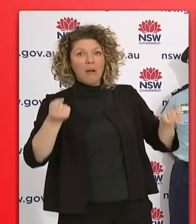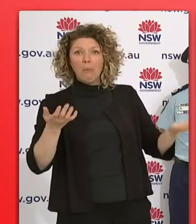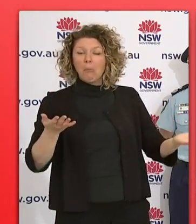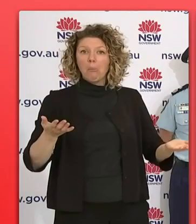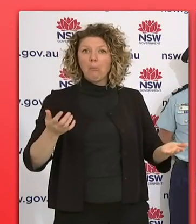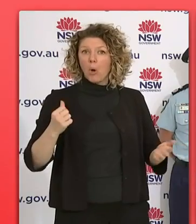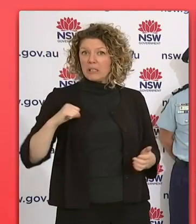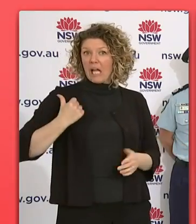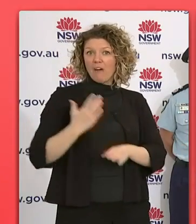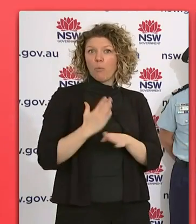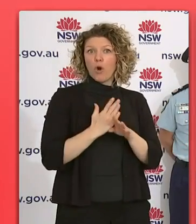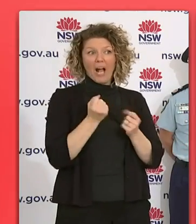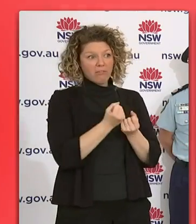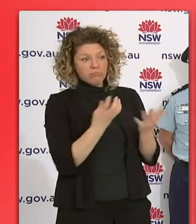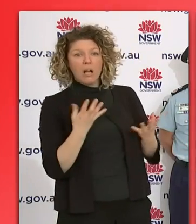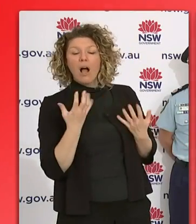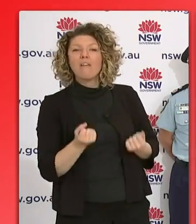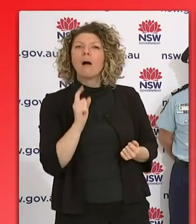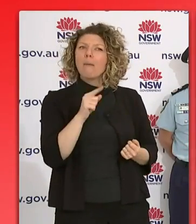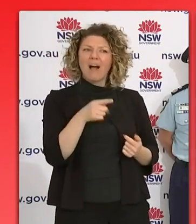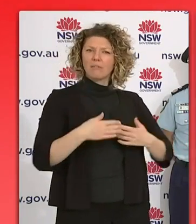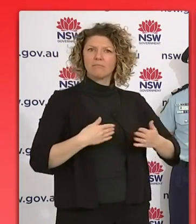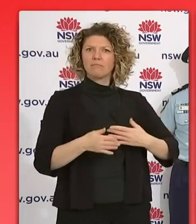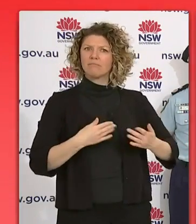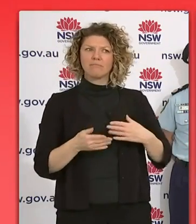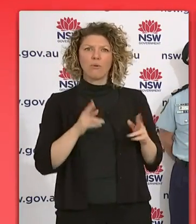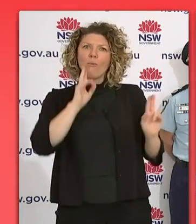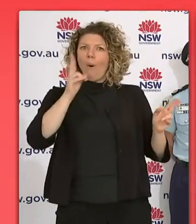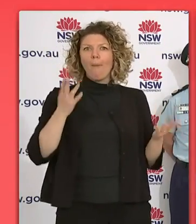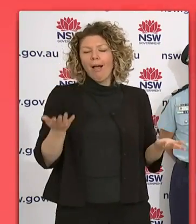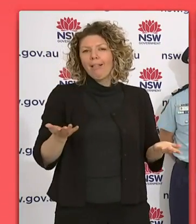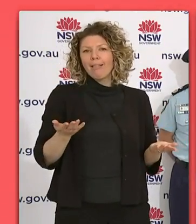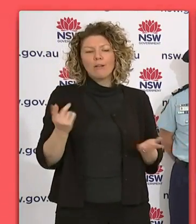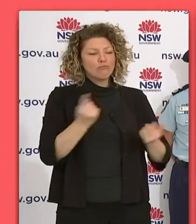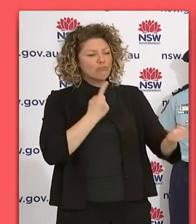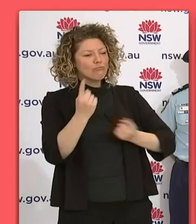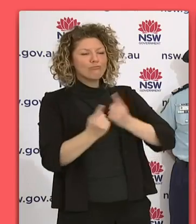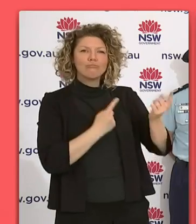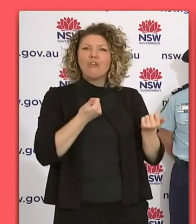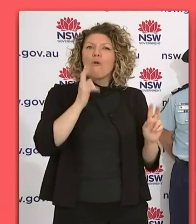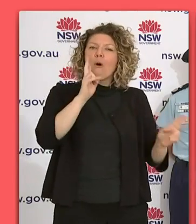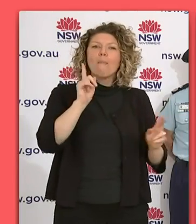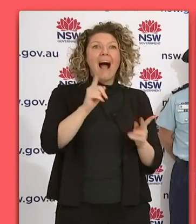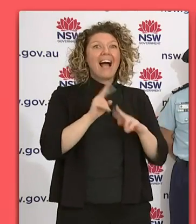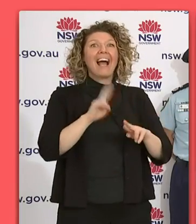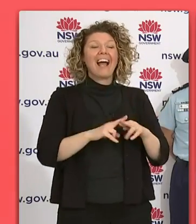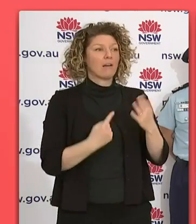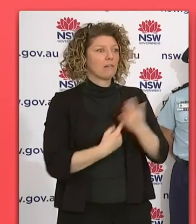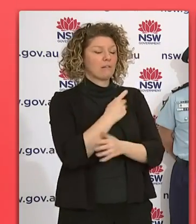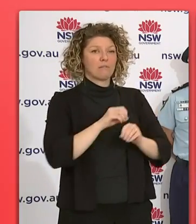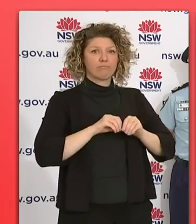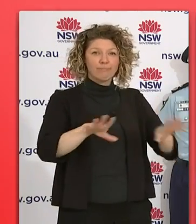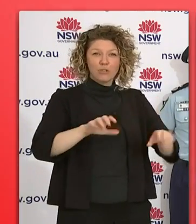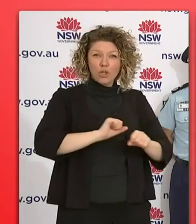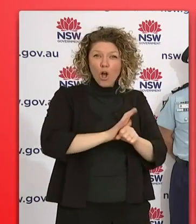reasonable number of staff, but they manage in normal times, but trying to manage if there is a major